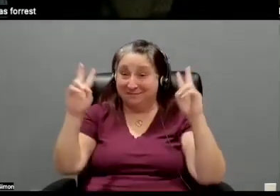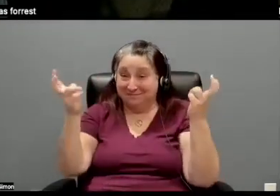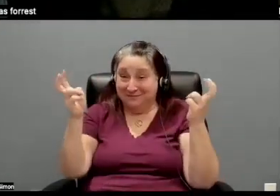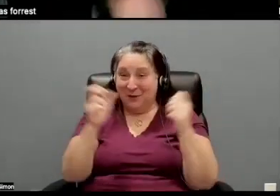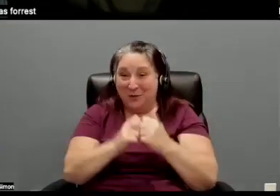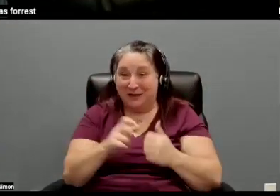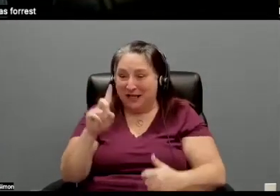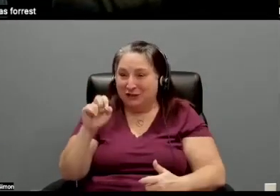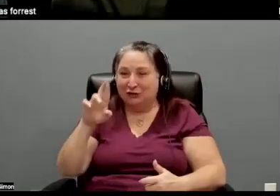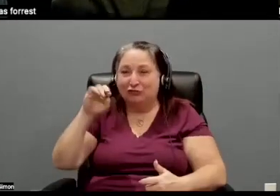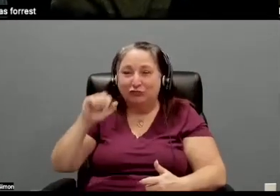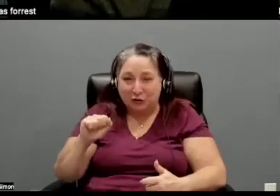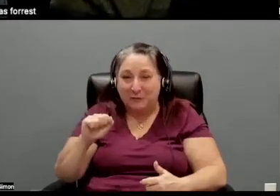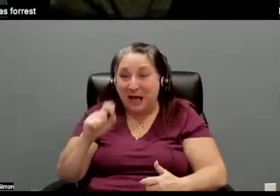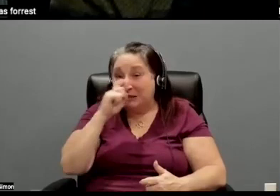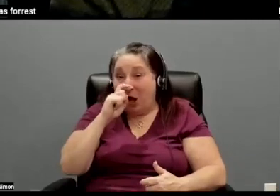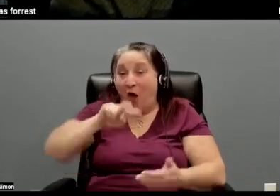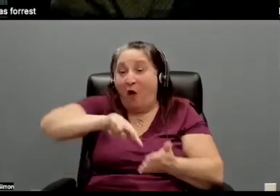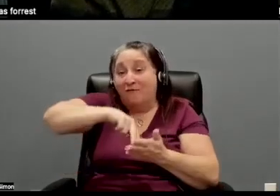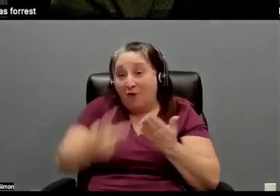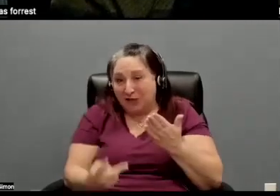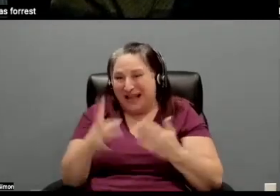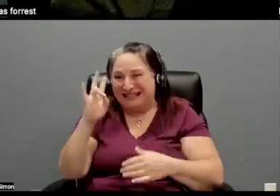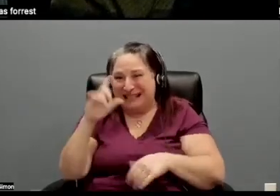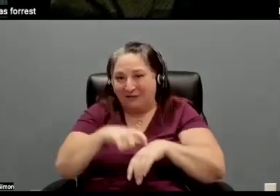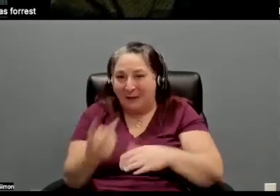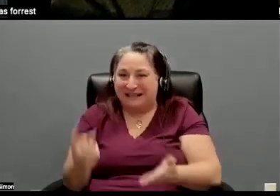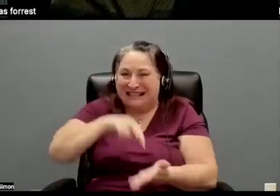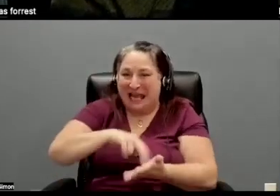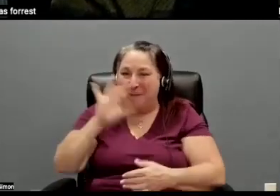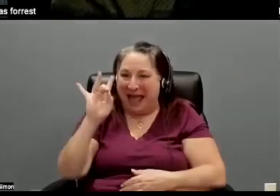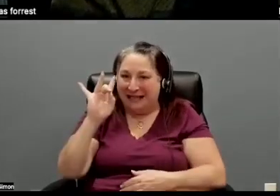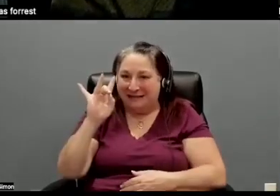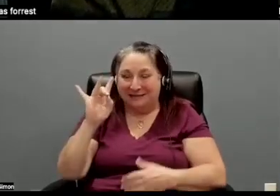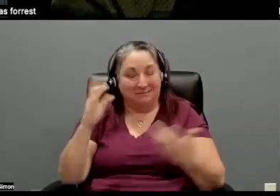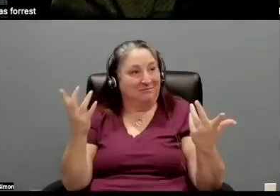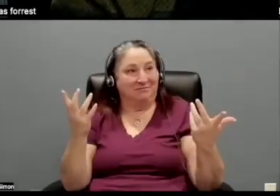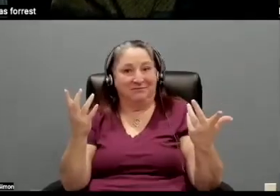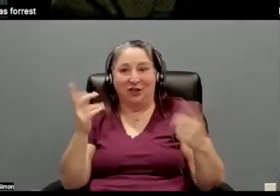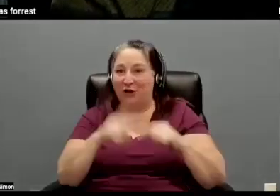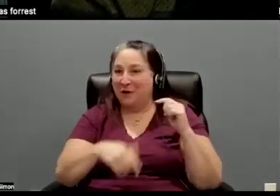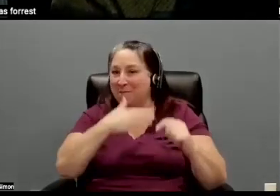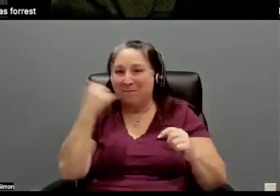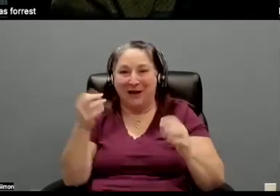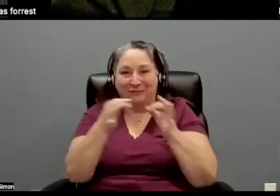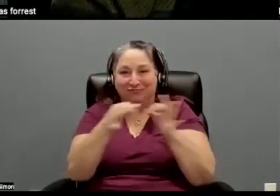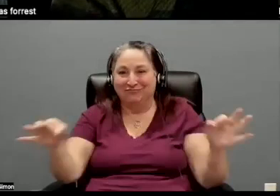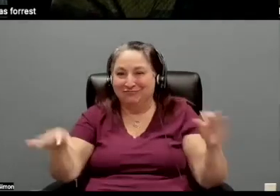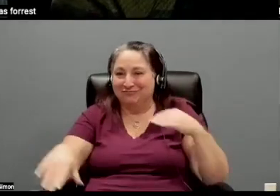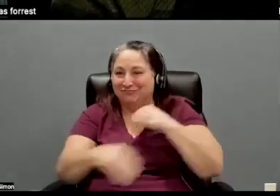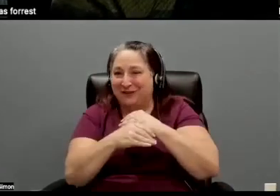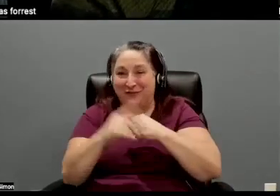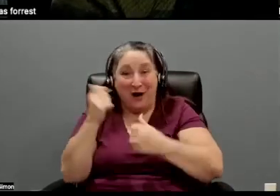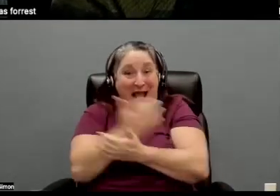doll is fall down seven times, get up eight. And I could not think of a better tagline for basically what we've all been through